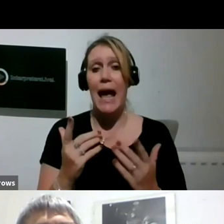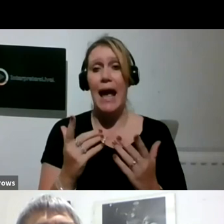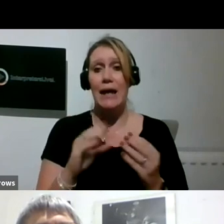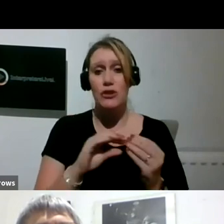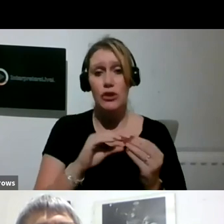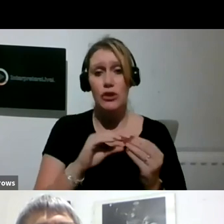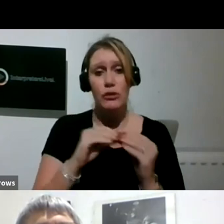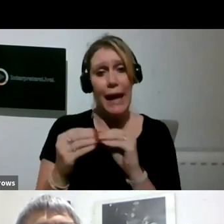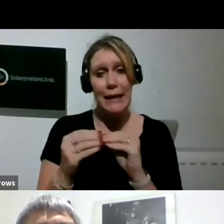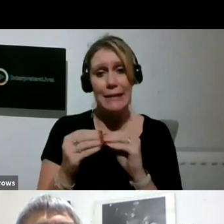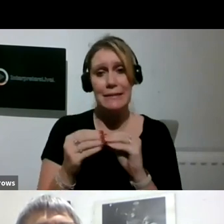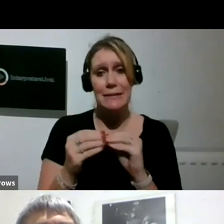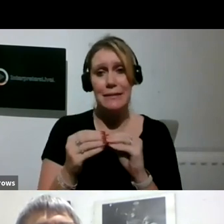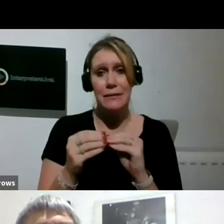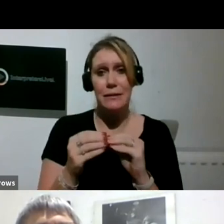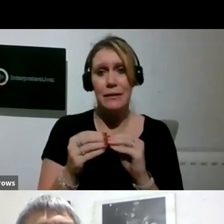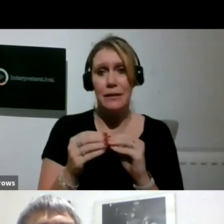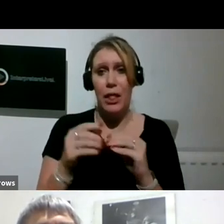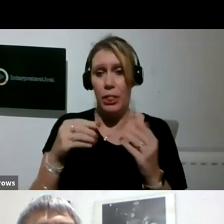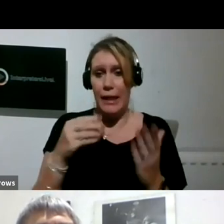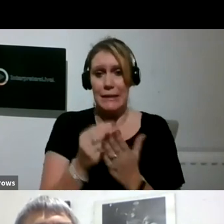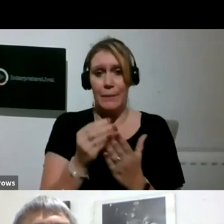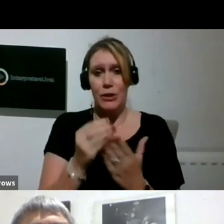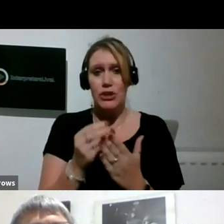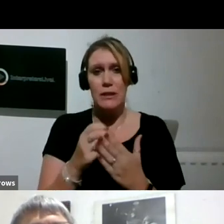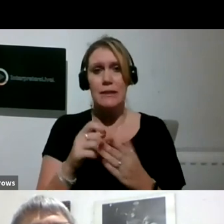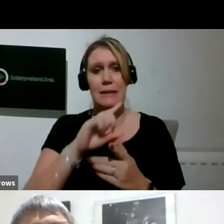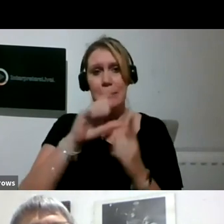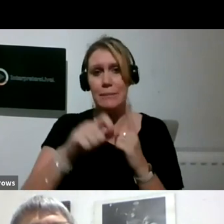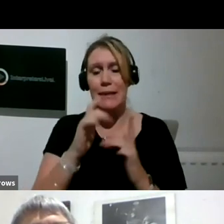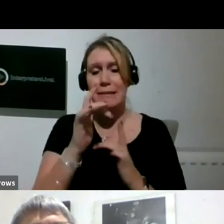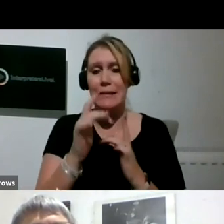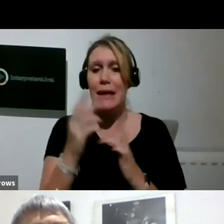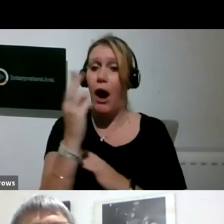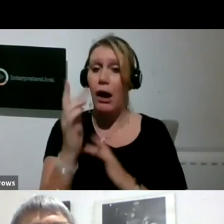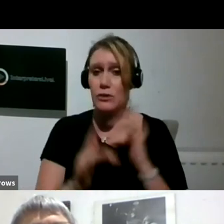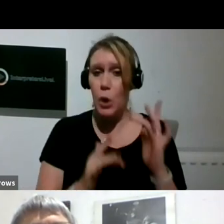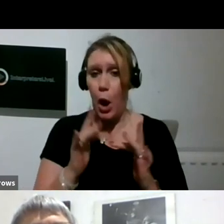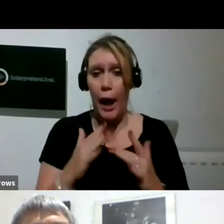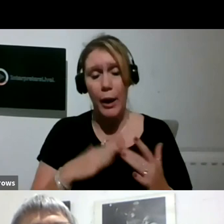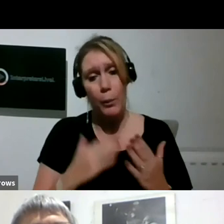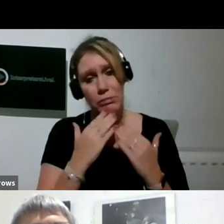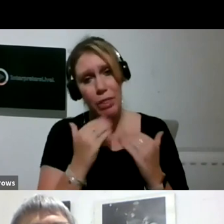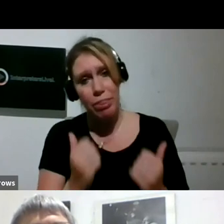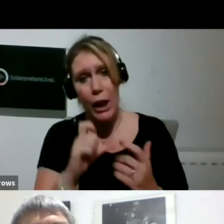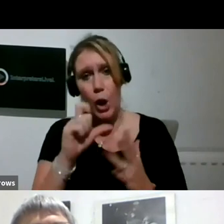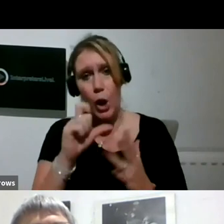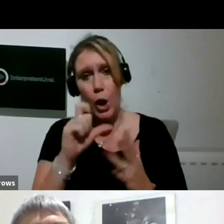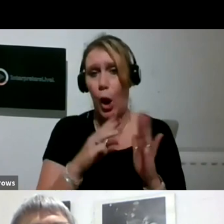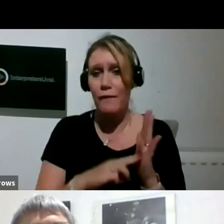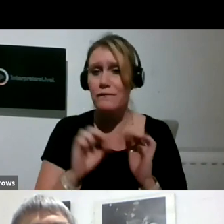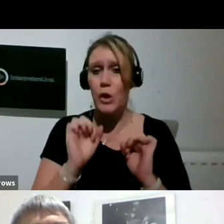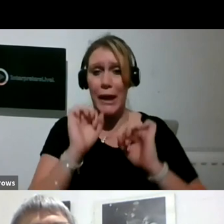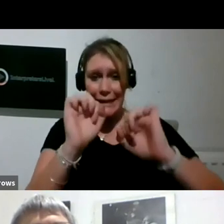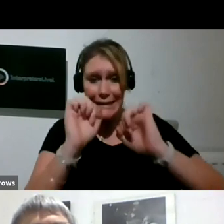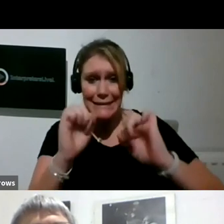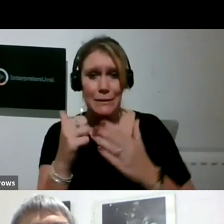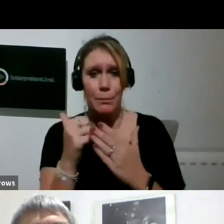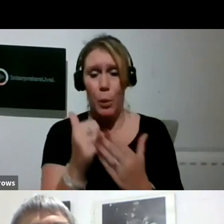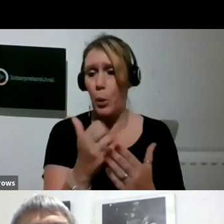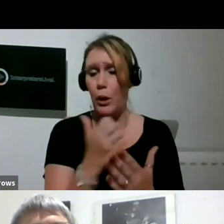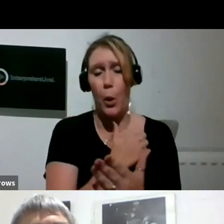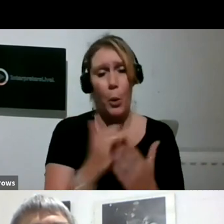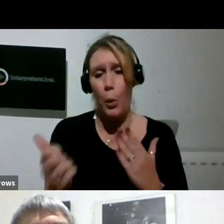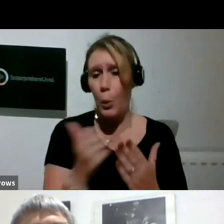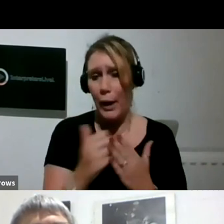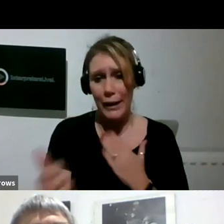Disability Arts Online. again, I'd like to say a big, big thank you to Colin for all of his support as always. And apologies